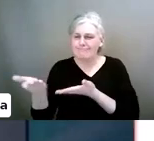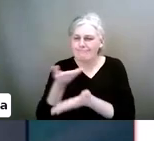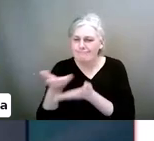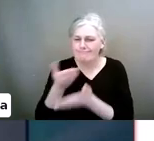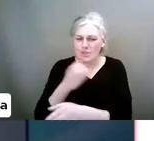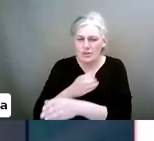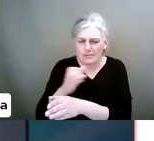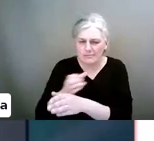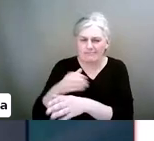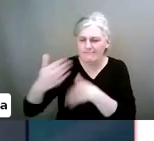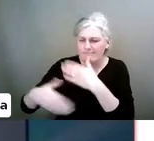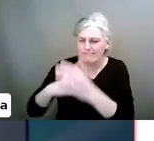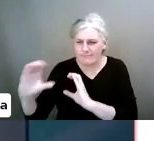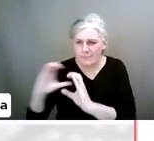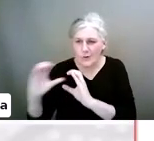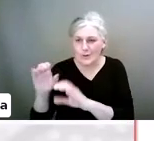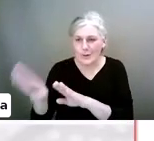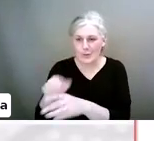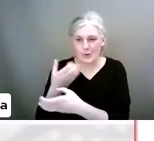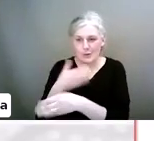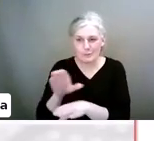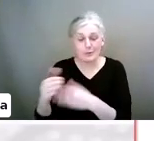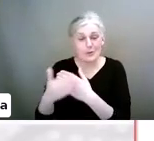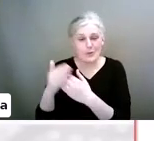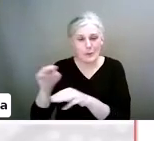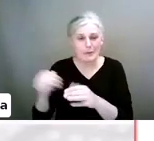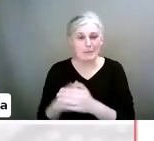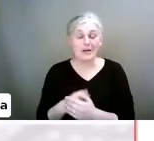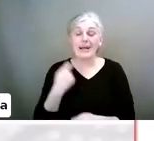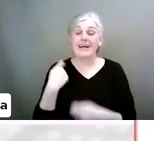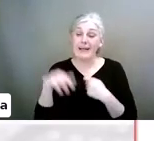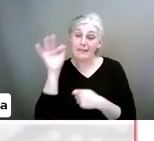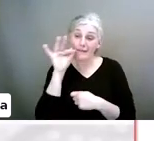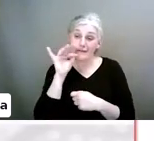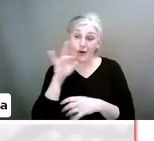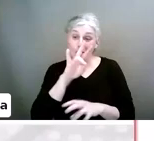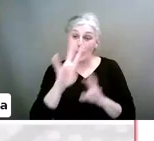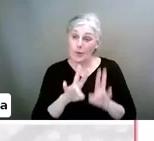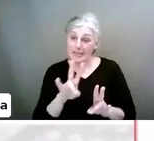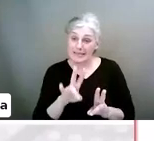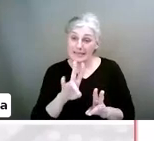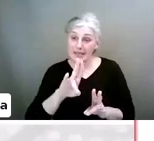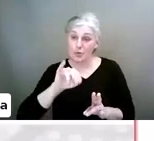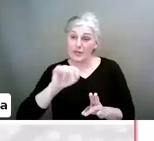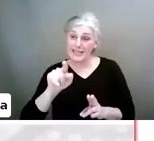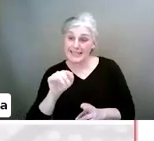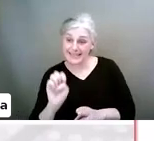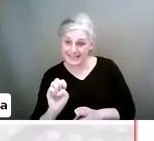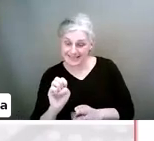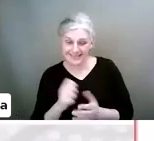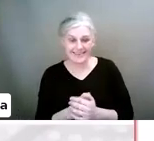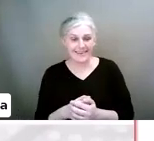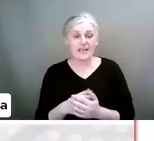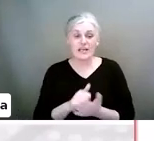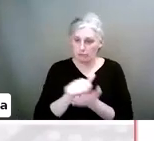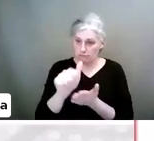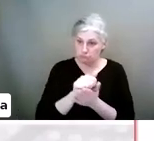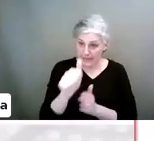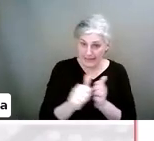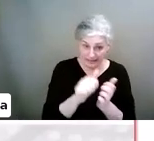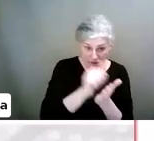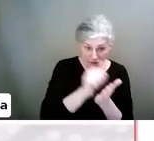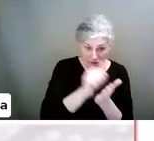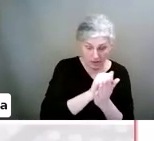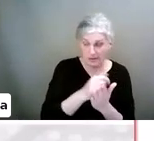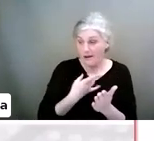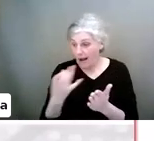going with young people. And then there's a fun quiz, you know, and there's you could print off the activity sheet and get